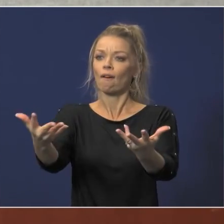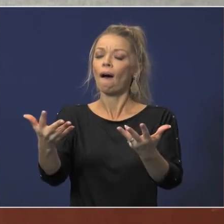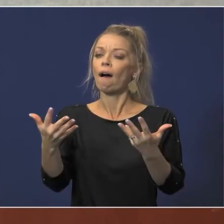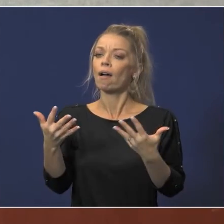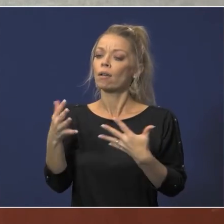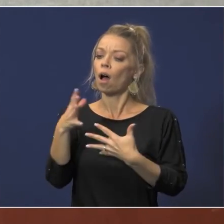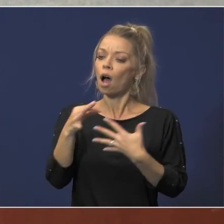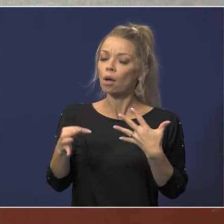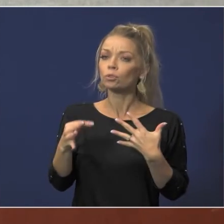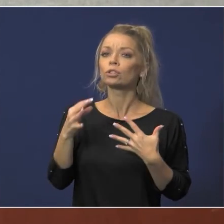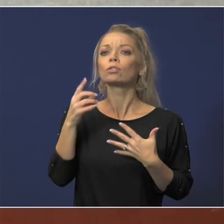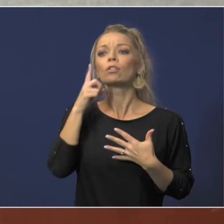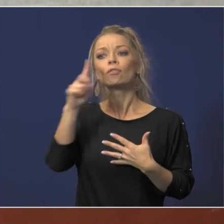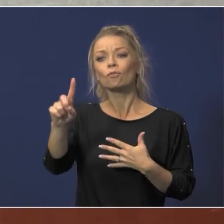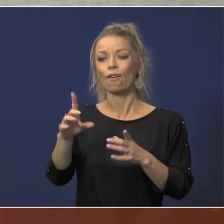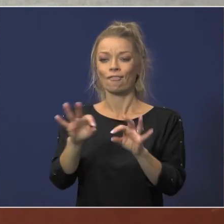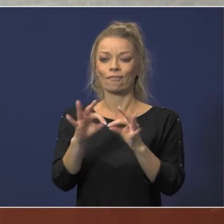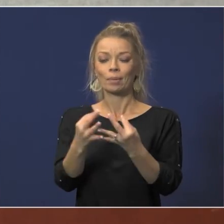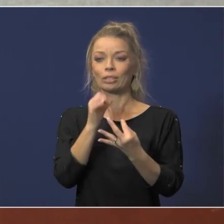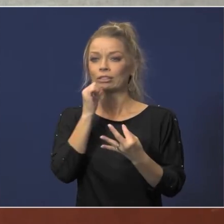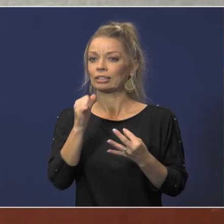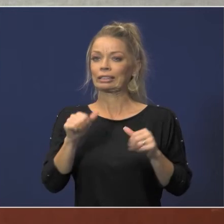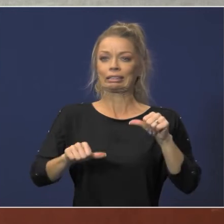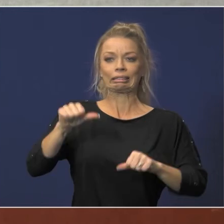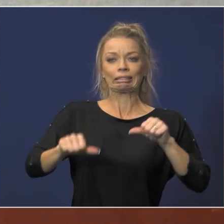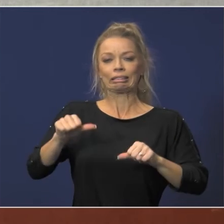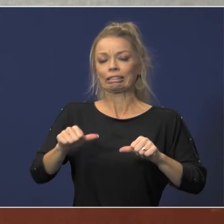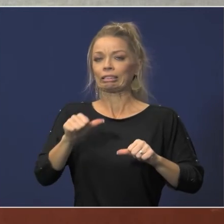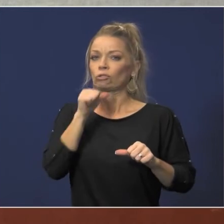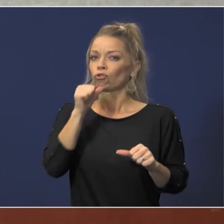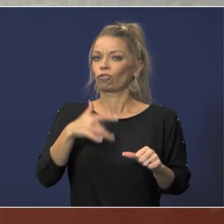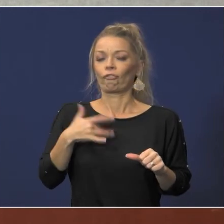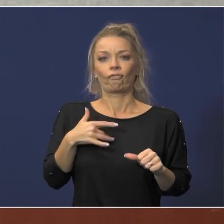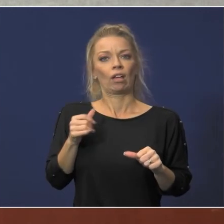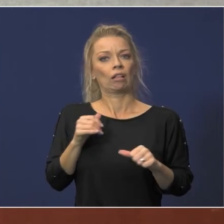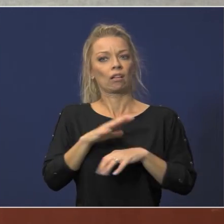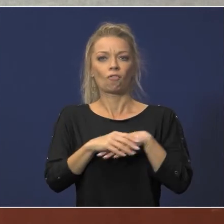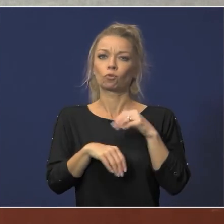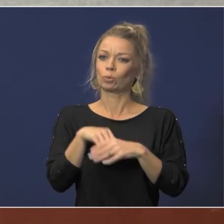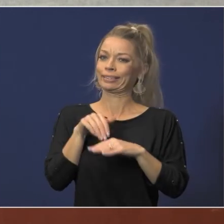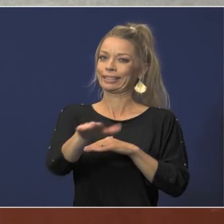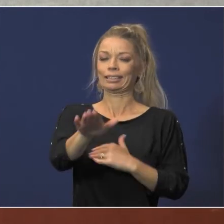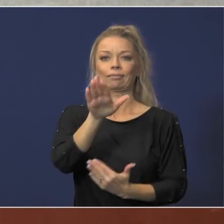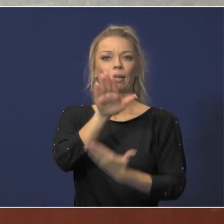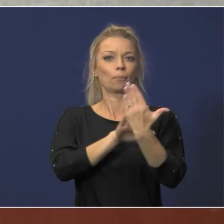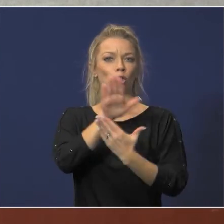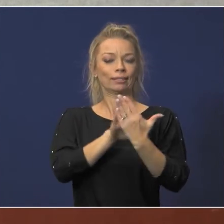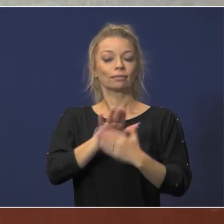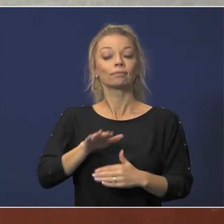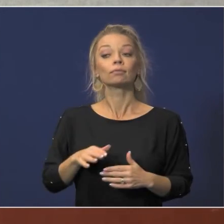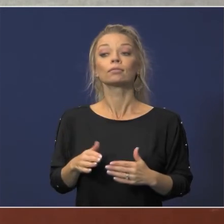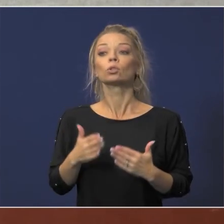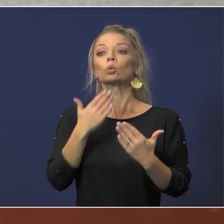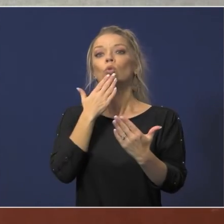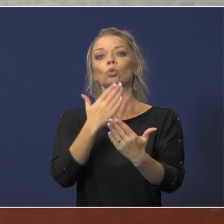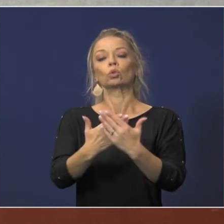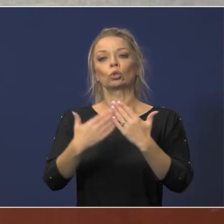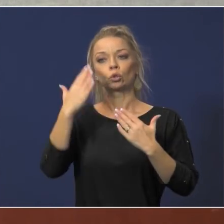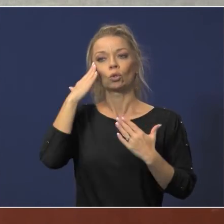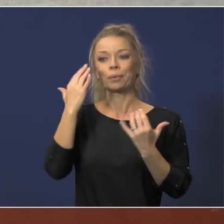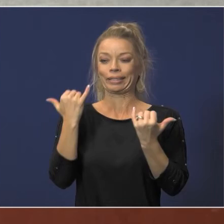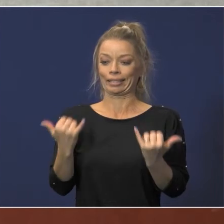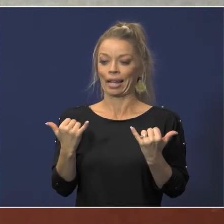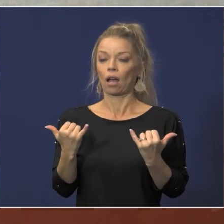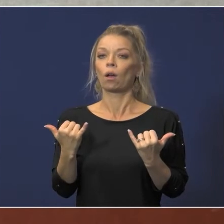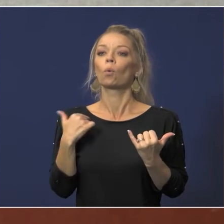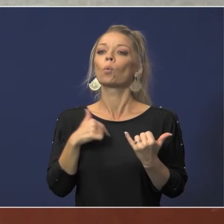for the families that didn't feel comfortable yet sending their kids in person um and it's good to know that now we will receive some